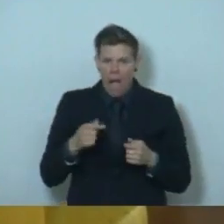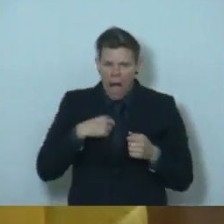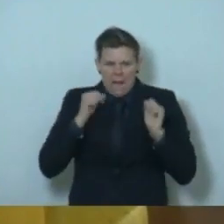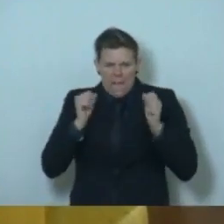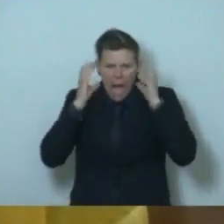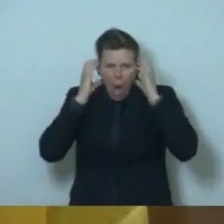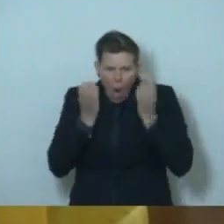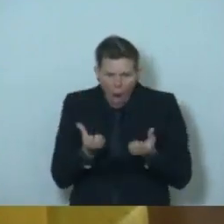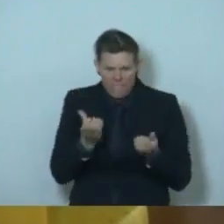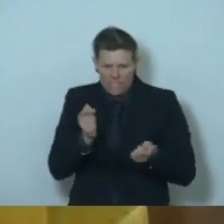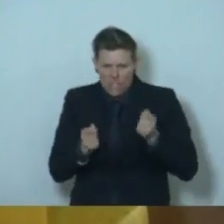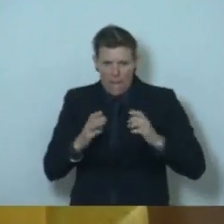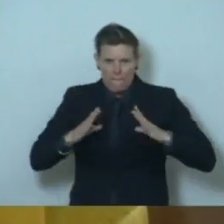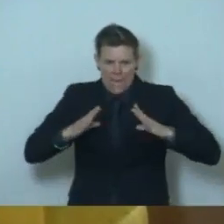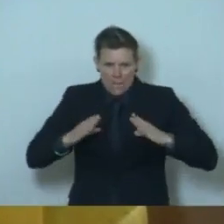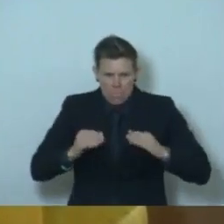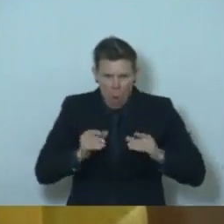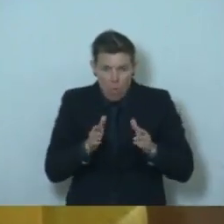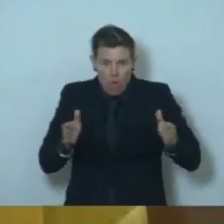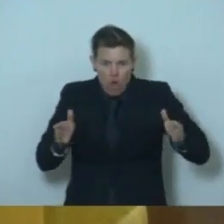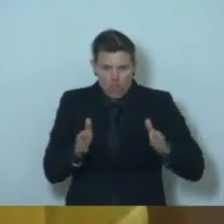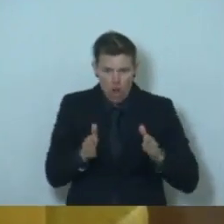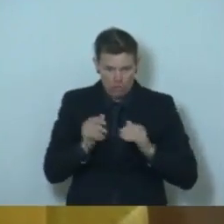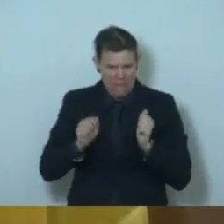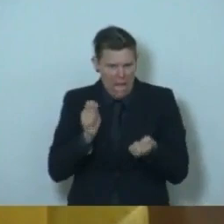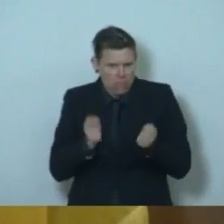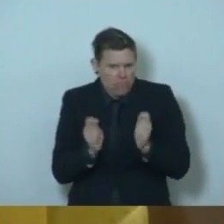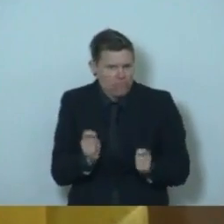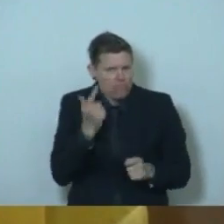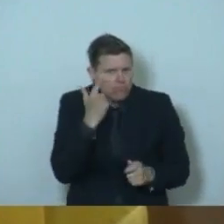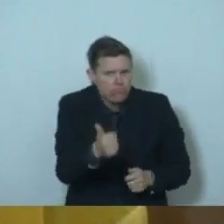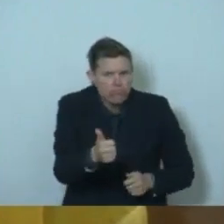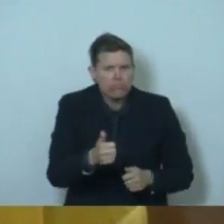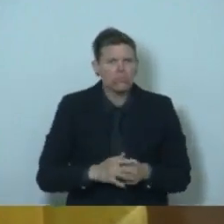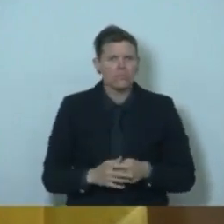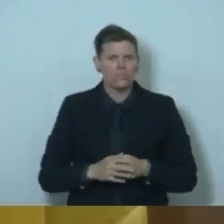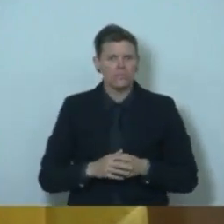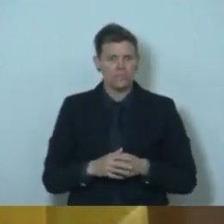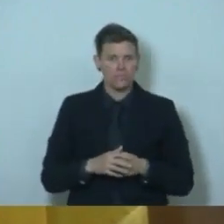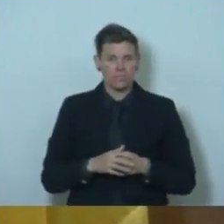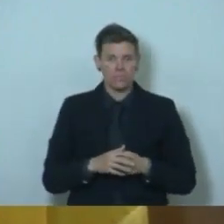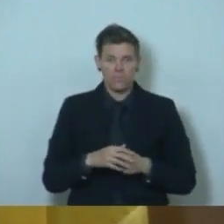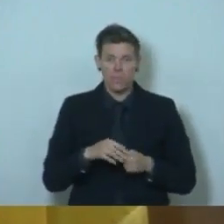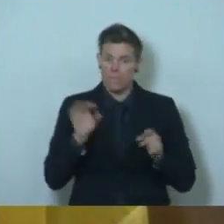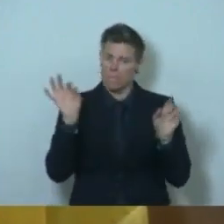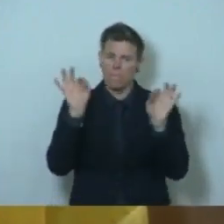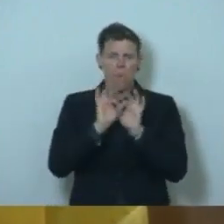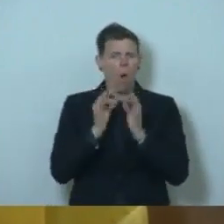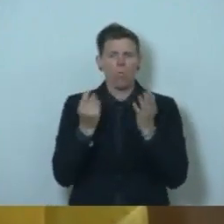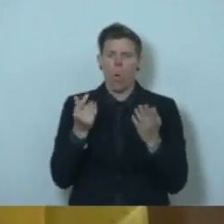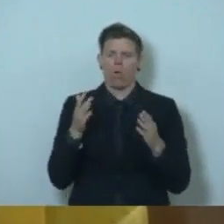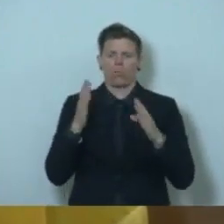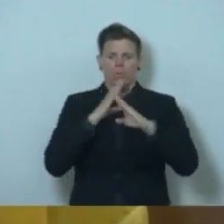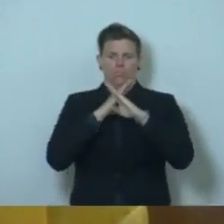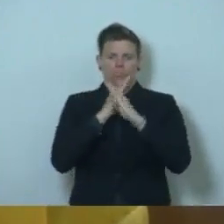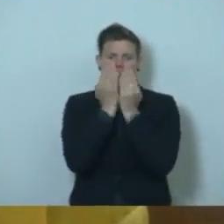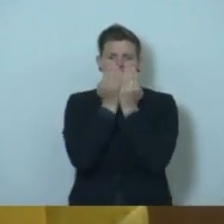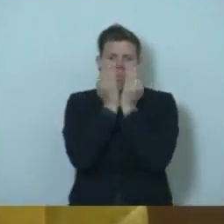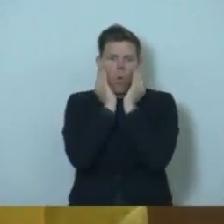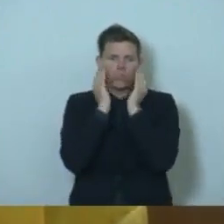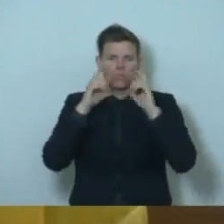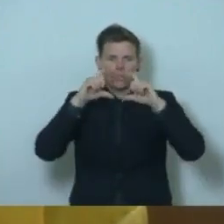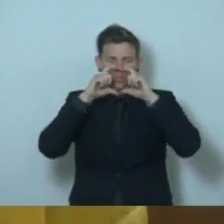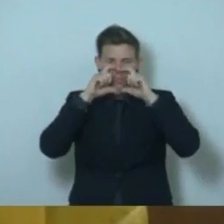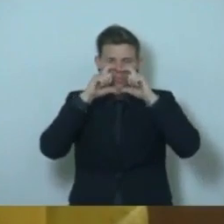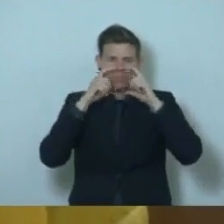You're looking to cover your nose and your mouth. Anything will do. Any kind of fabric will do. I want to